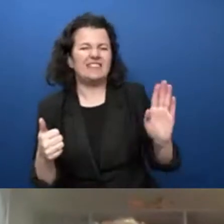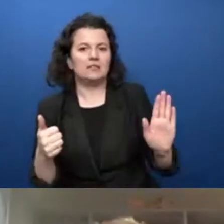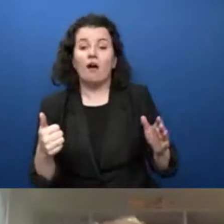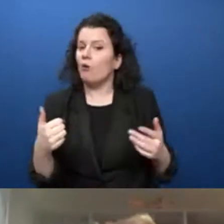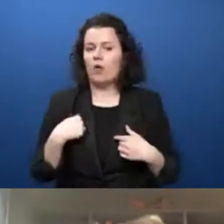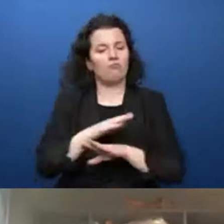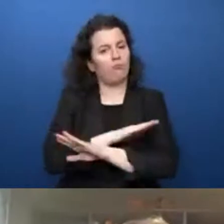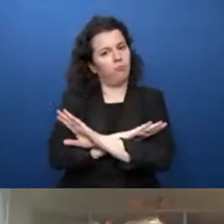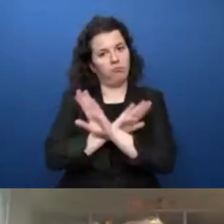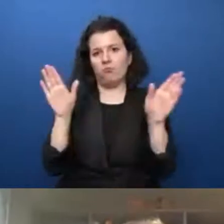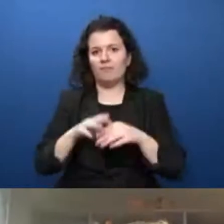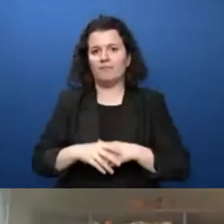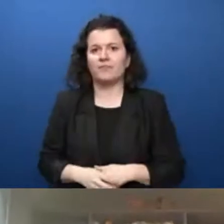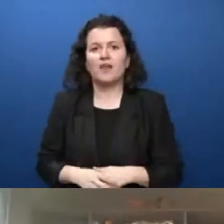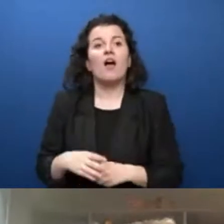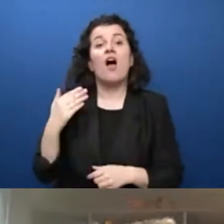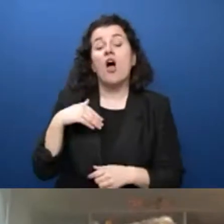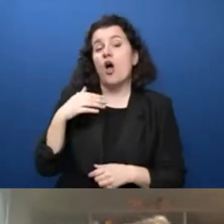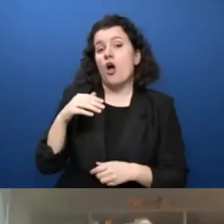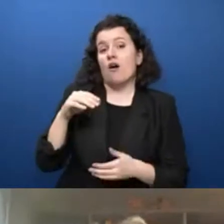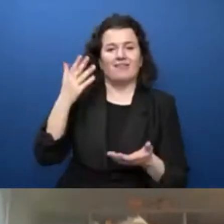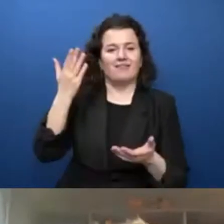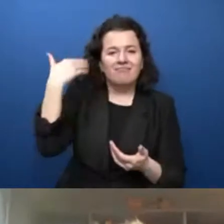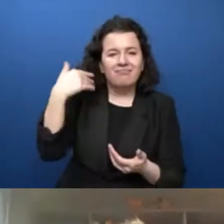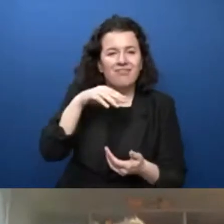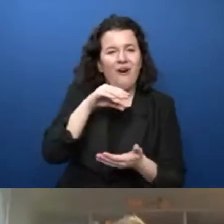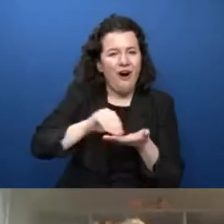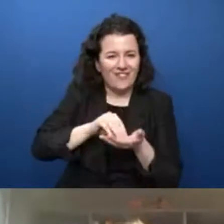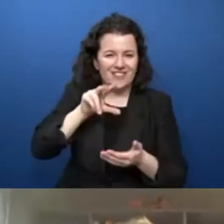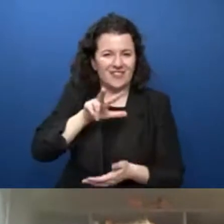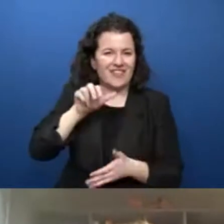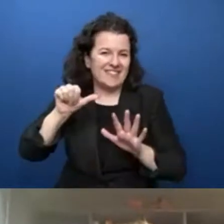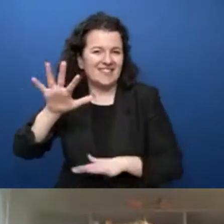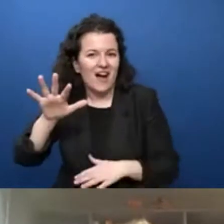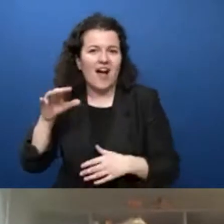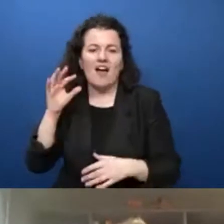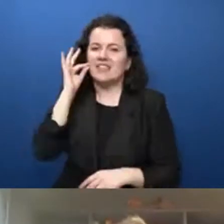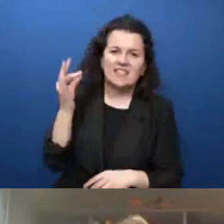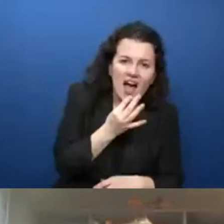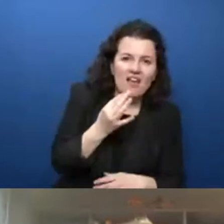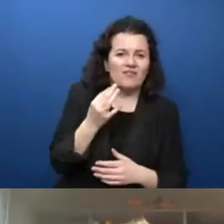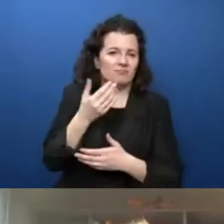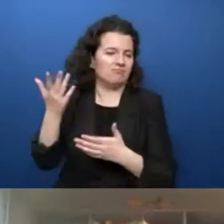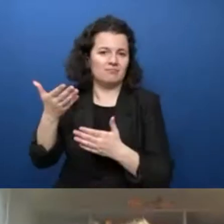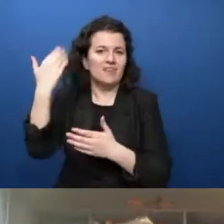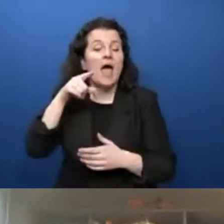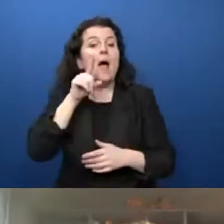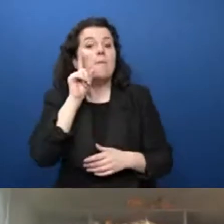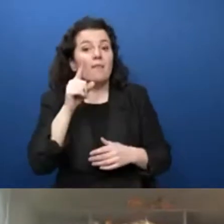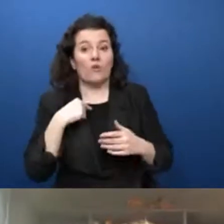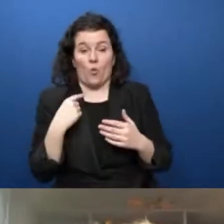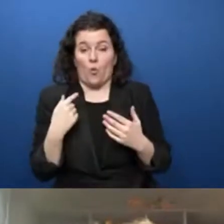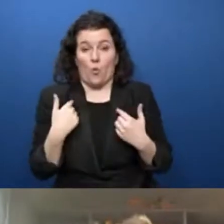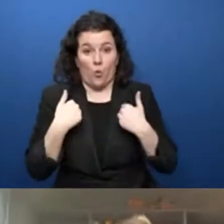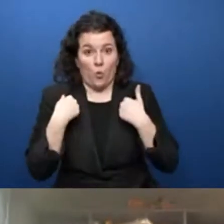like talk about Office 365 and Skype. We have inclusive design in everything we build. So we do not believe in meeting a